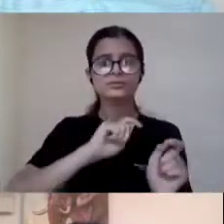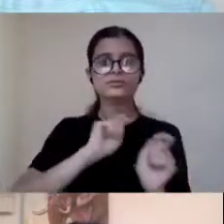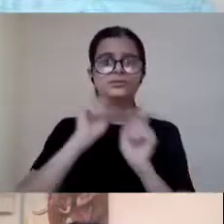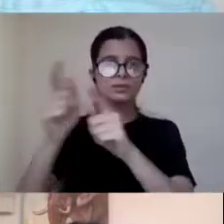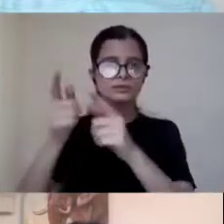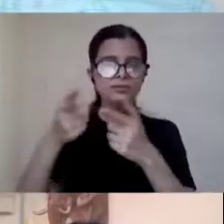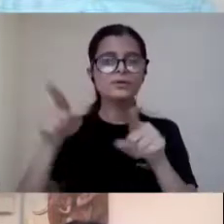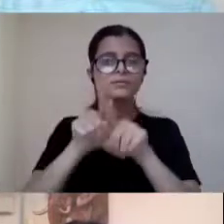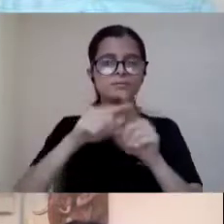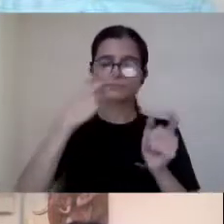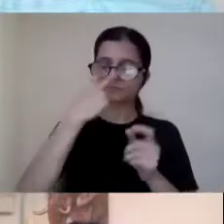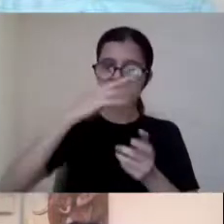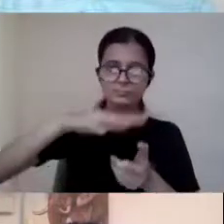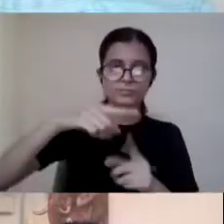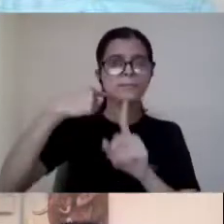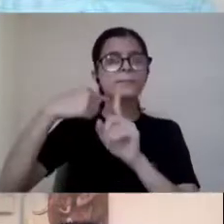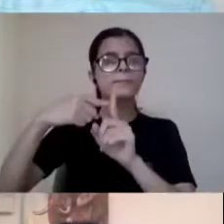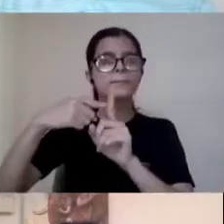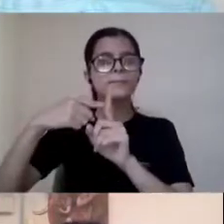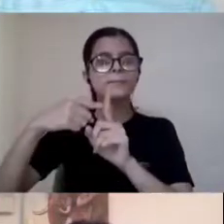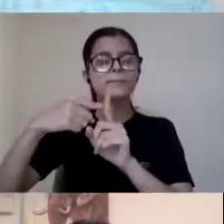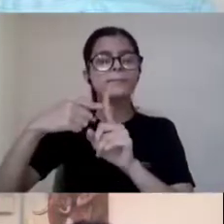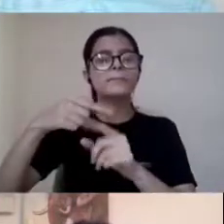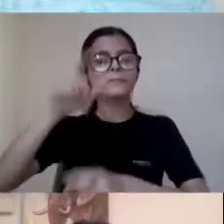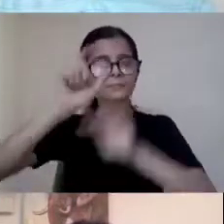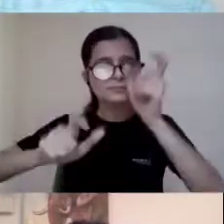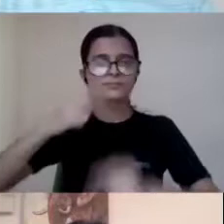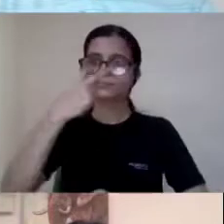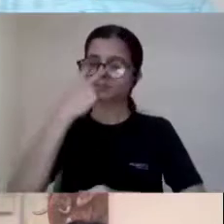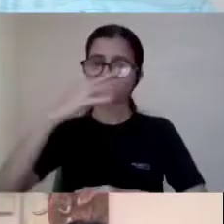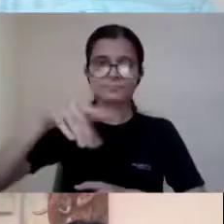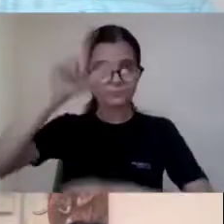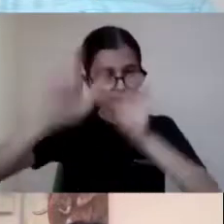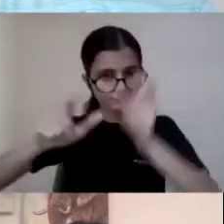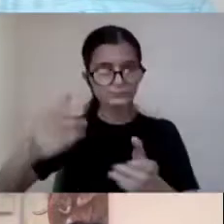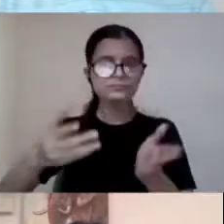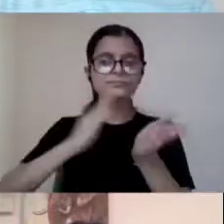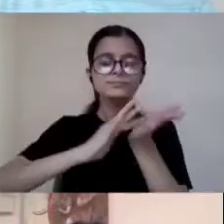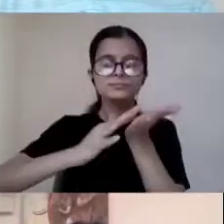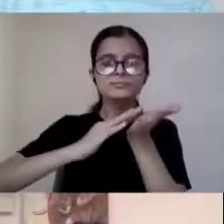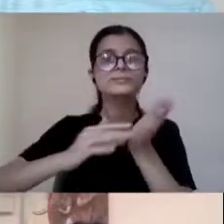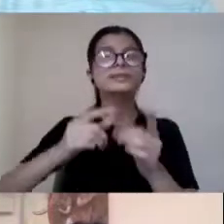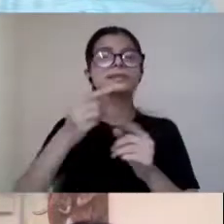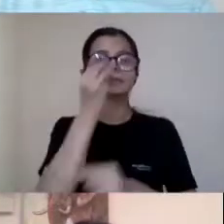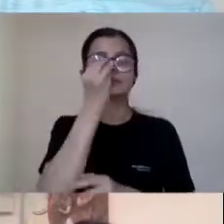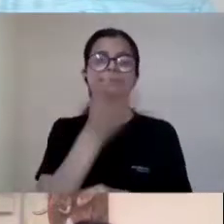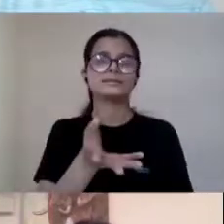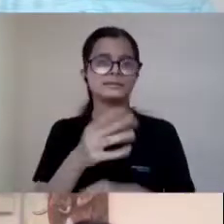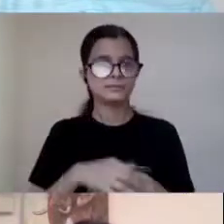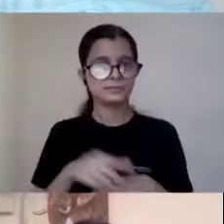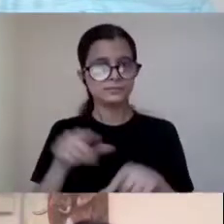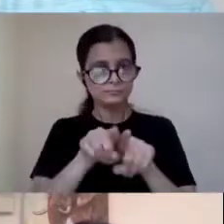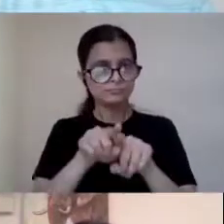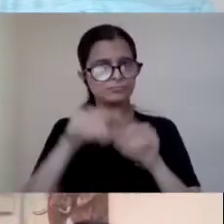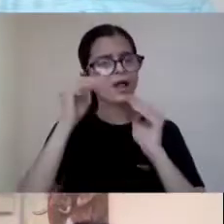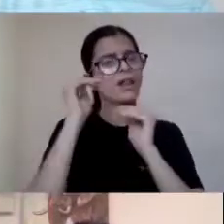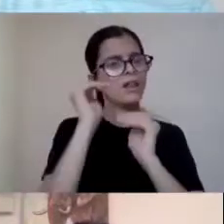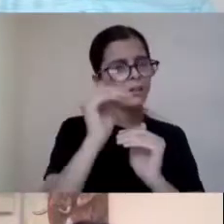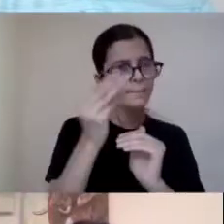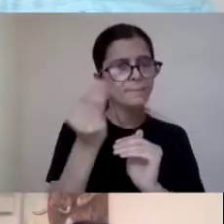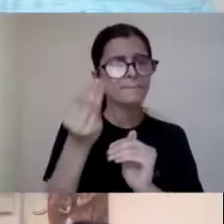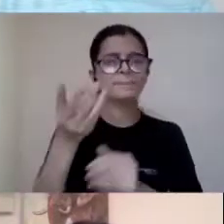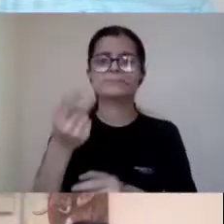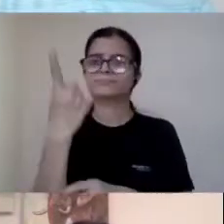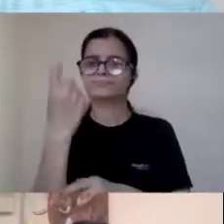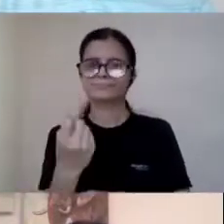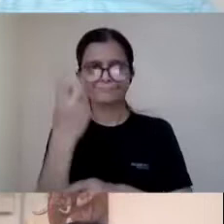people with blindness or visual impairments easier. It does this by establishing a set of limitations and exceptions to